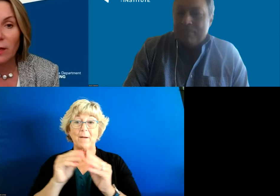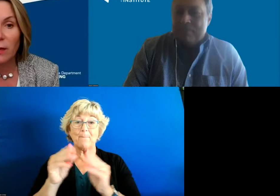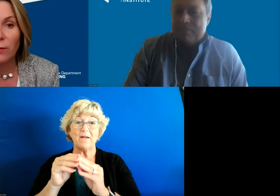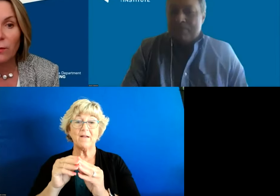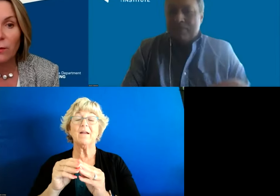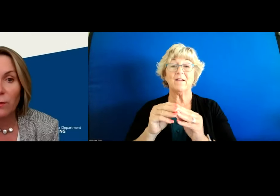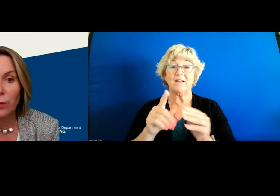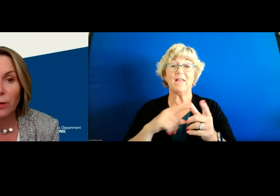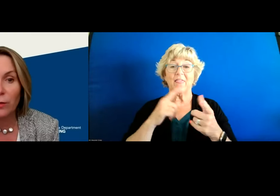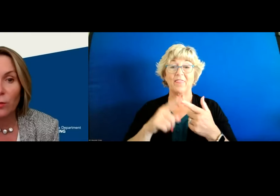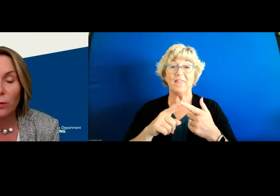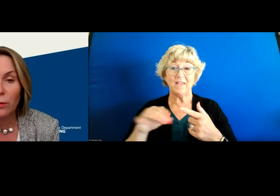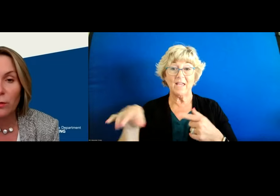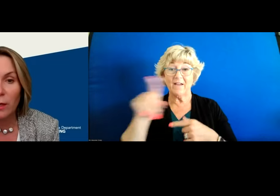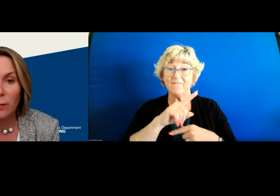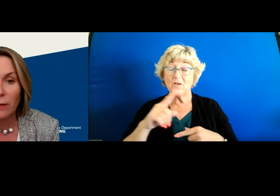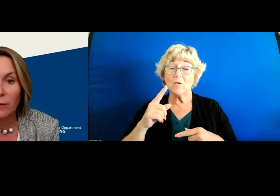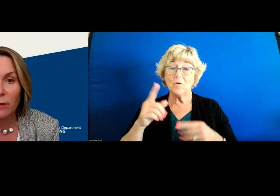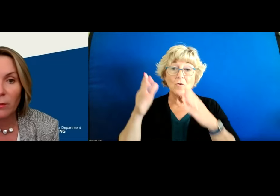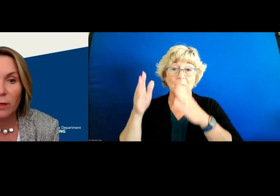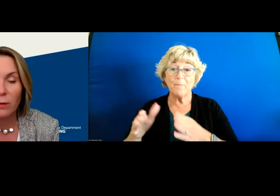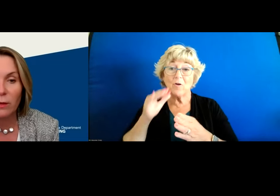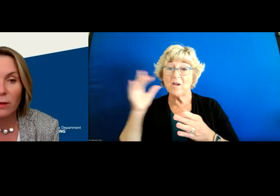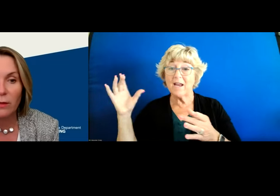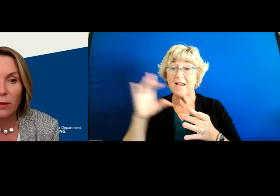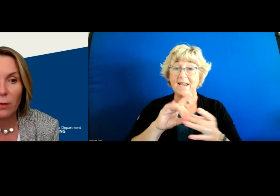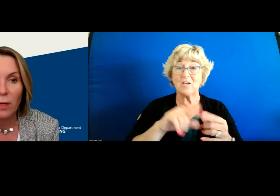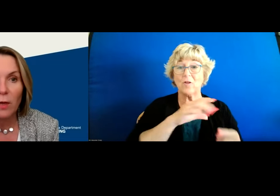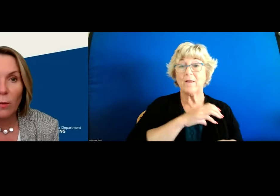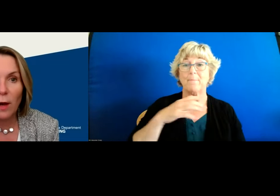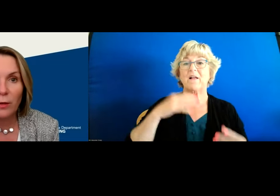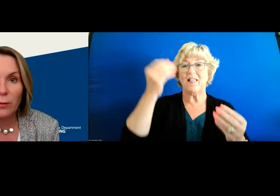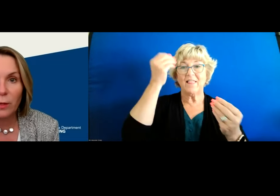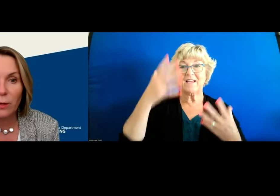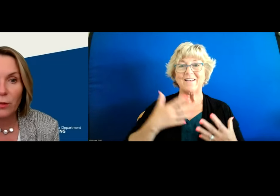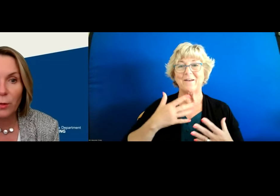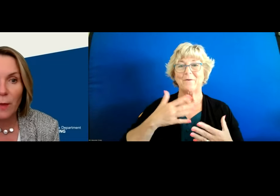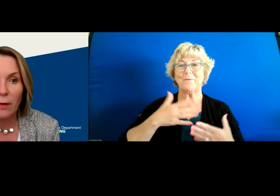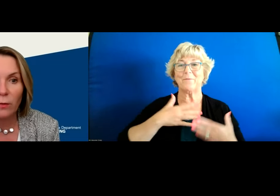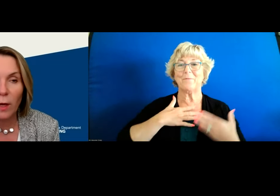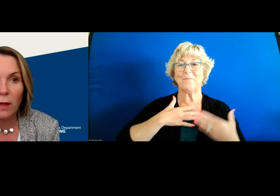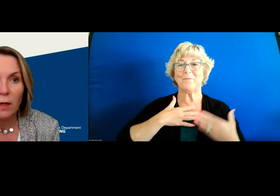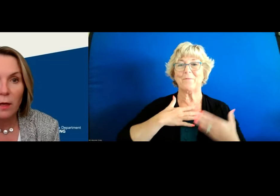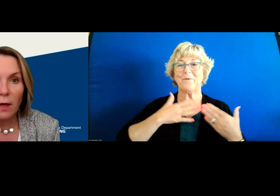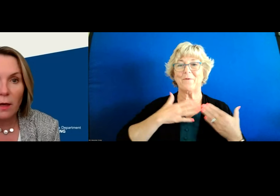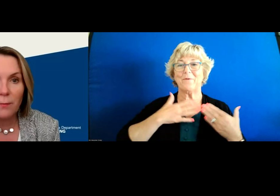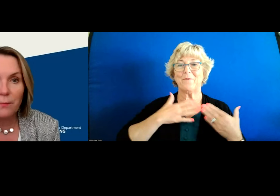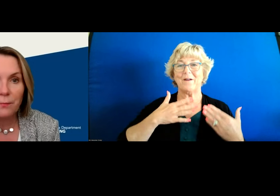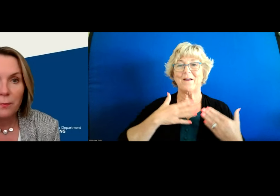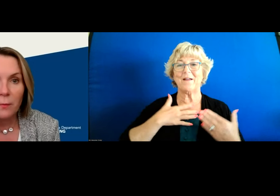then as i said if if you're an individual who's not connected to the committee you can let us know we're happy to include you in that as well